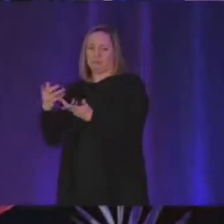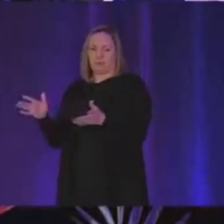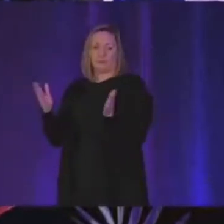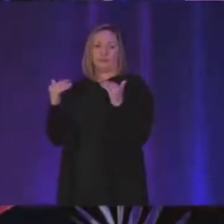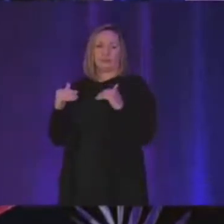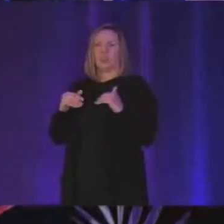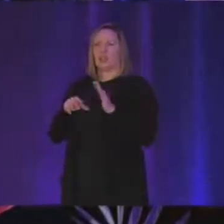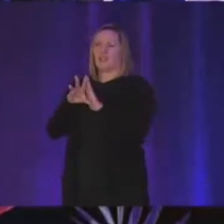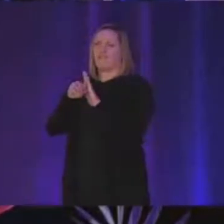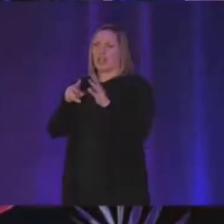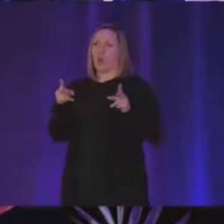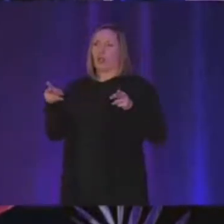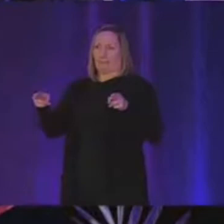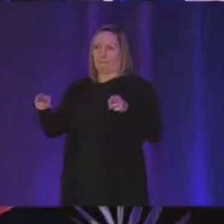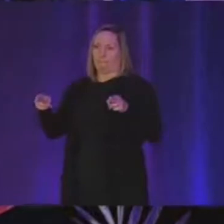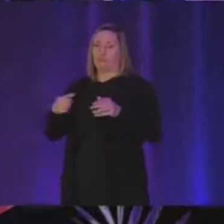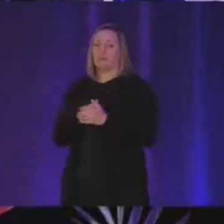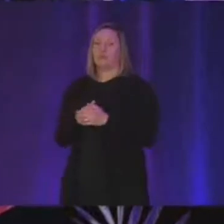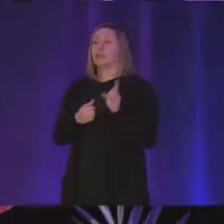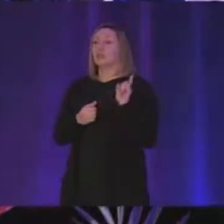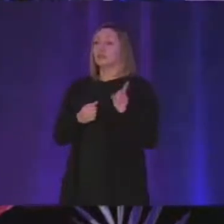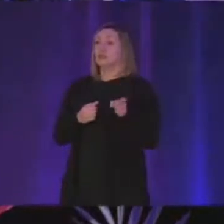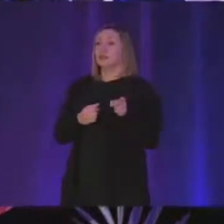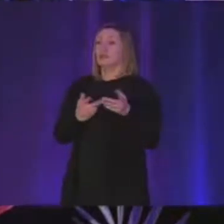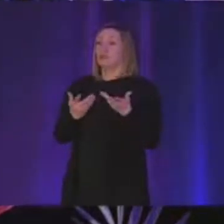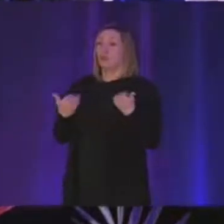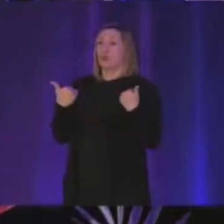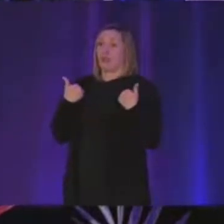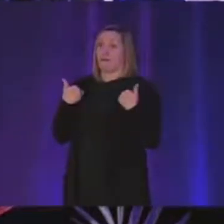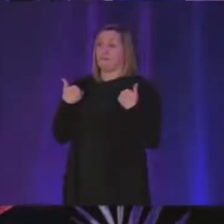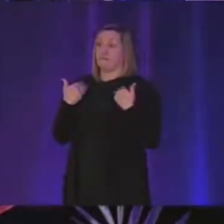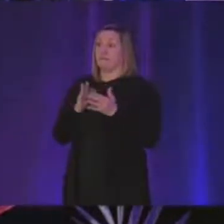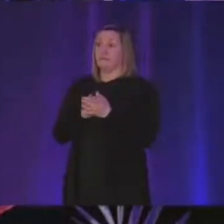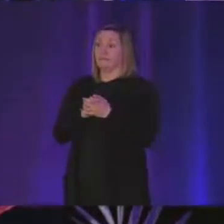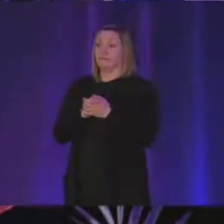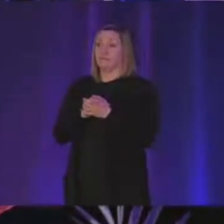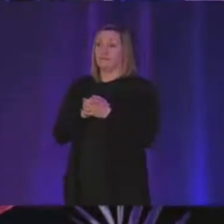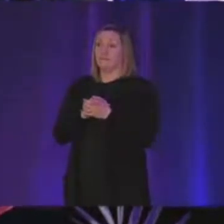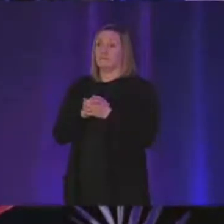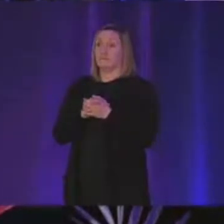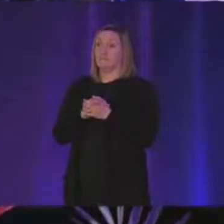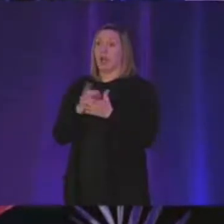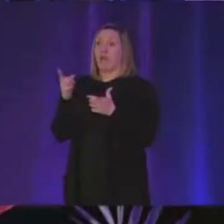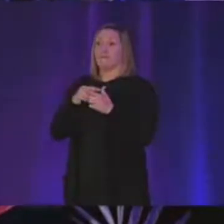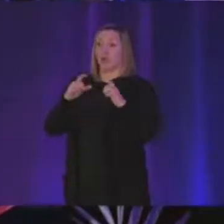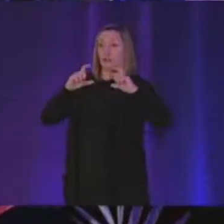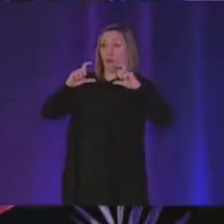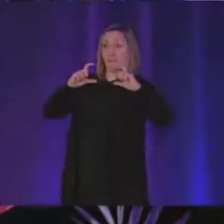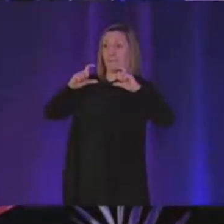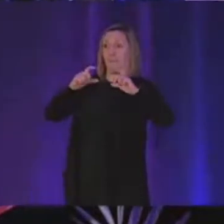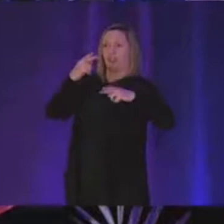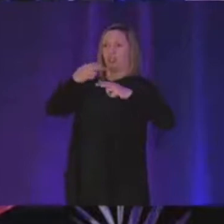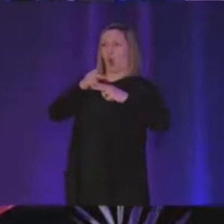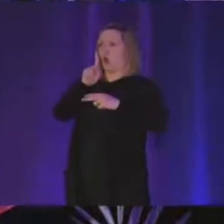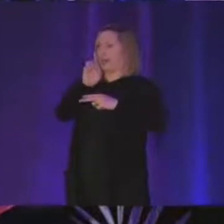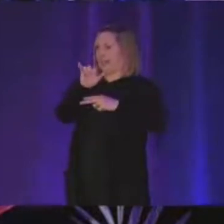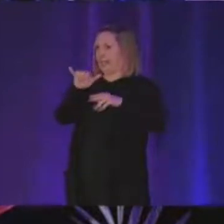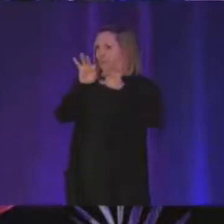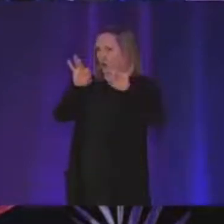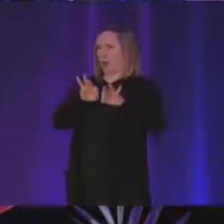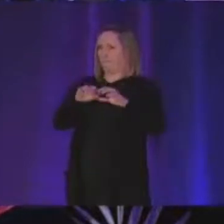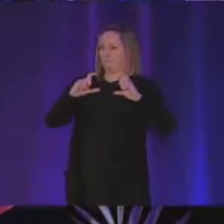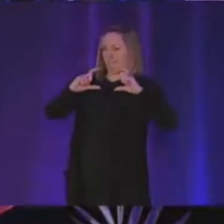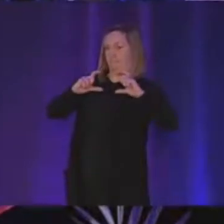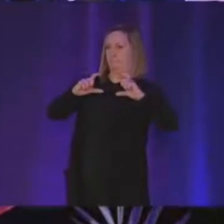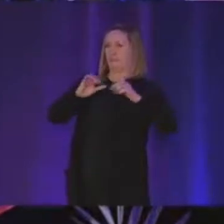so at this point uh what we have is uh the first frame which is called a keyframe which is like basically